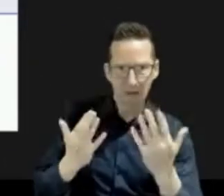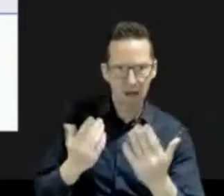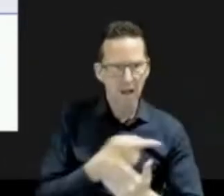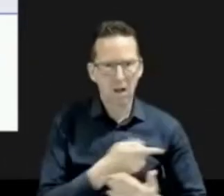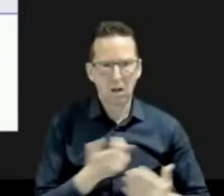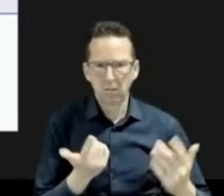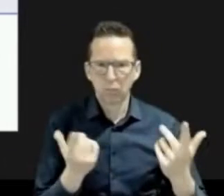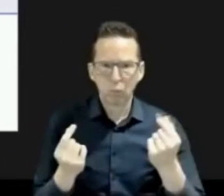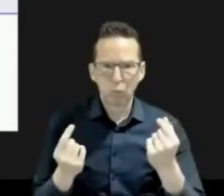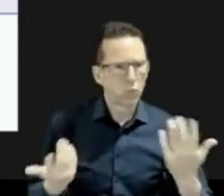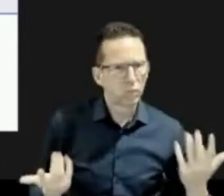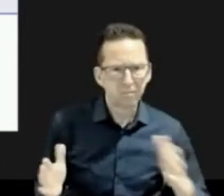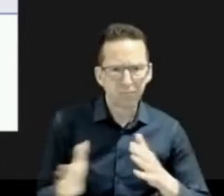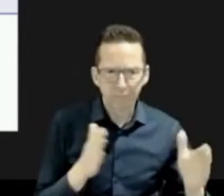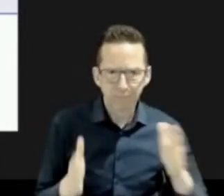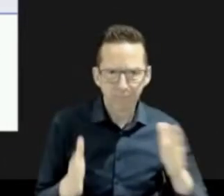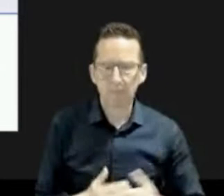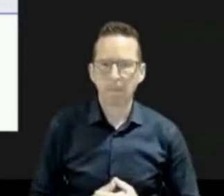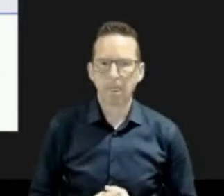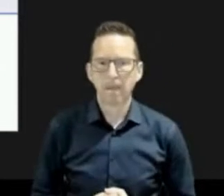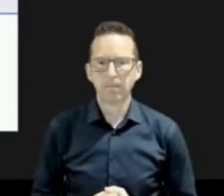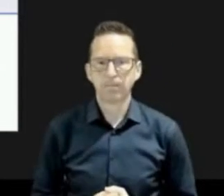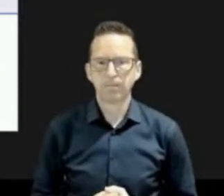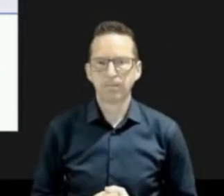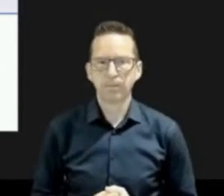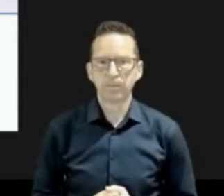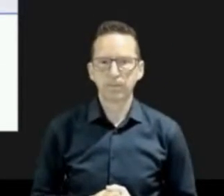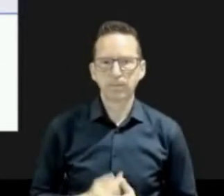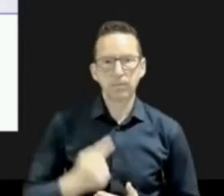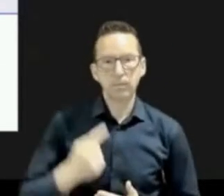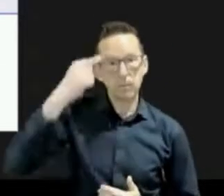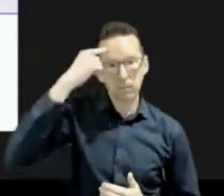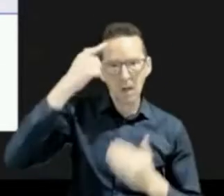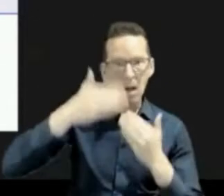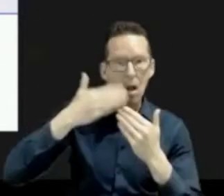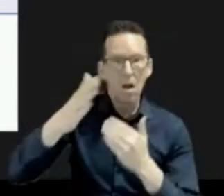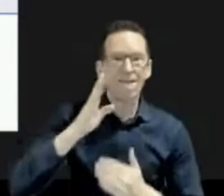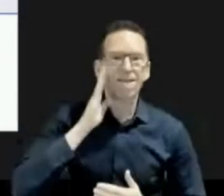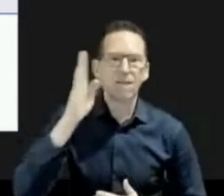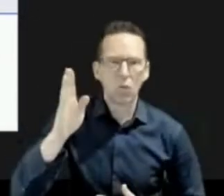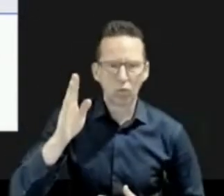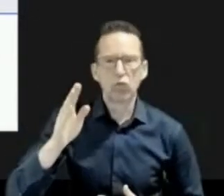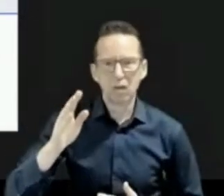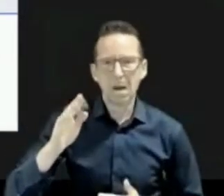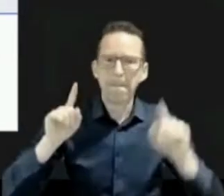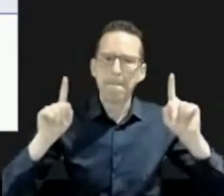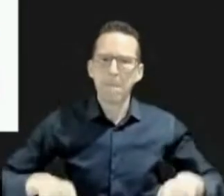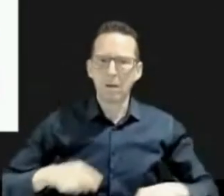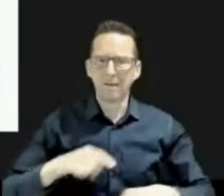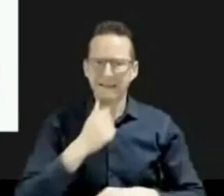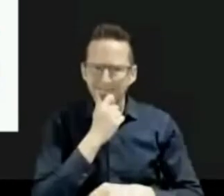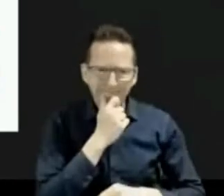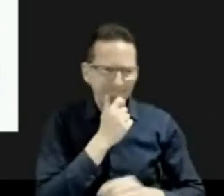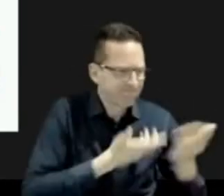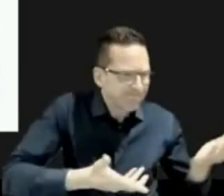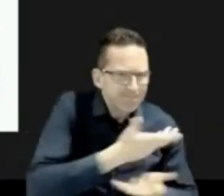levels in the weather service and approaches for responding to surge events like these needs to be reviewed and bolstered.